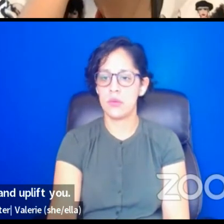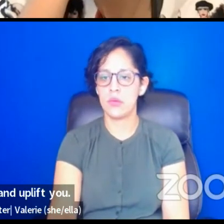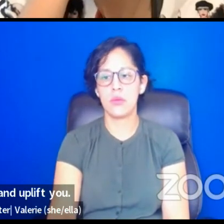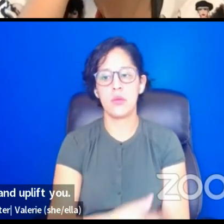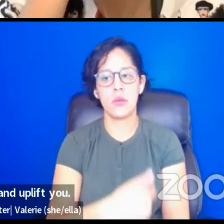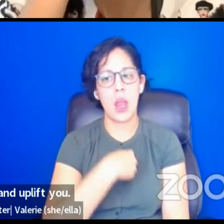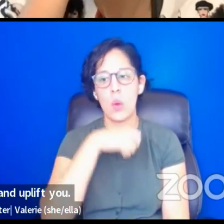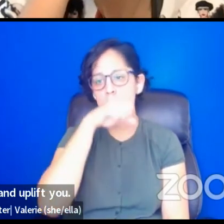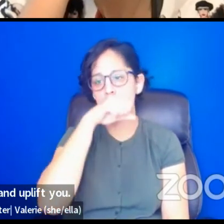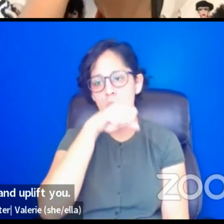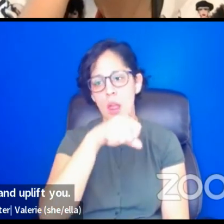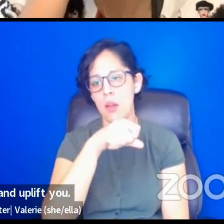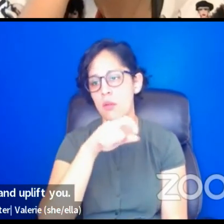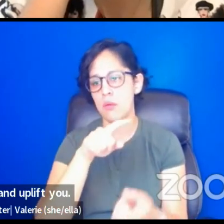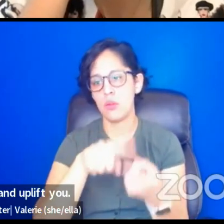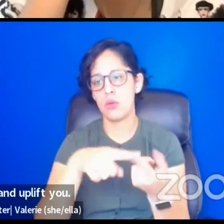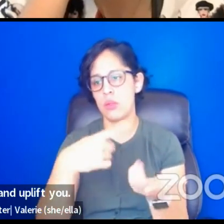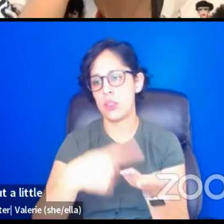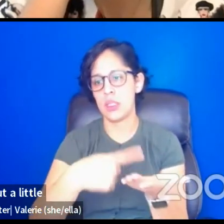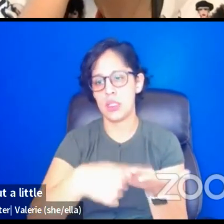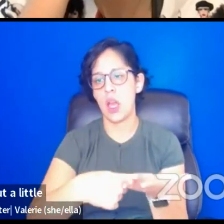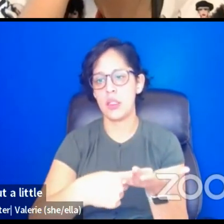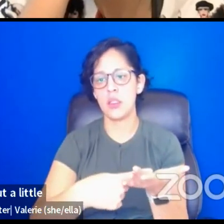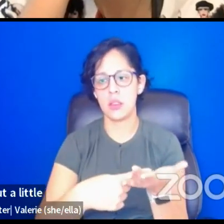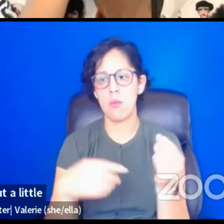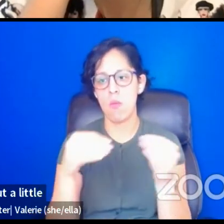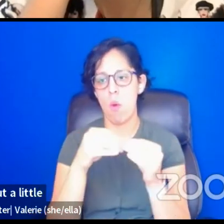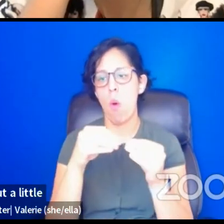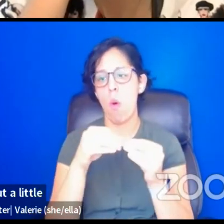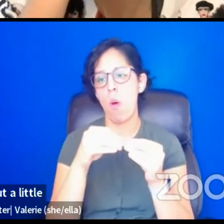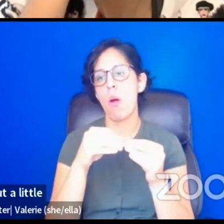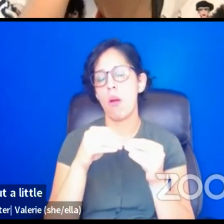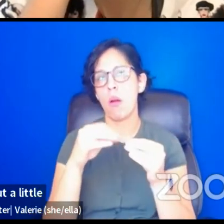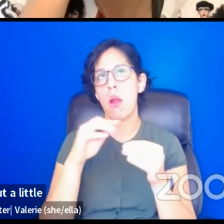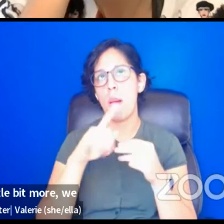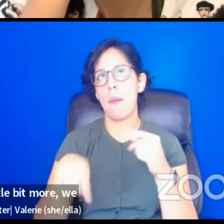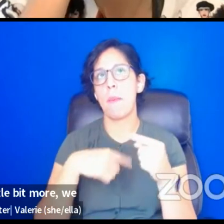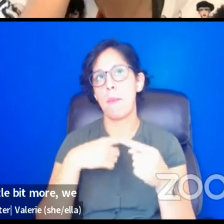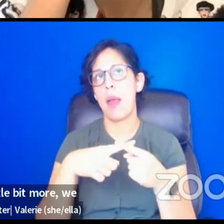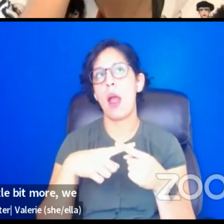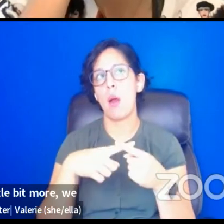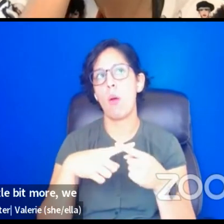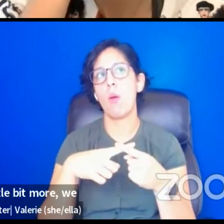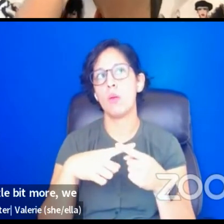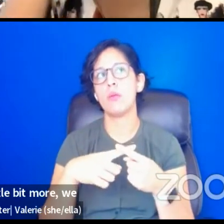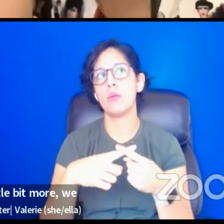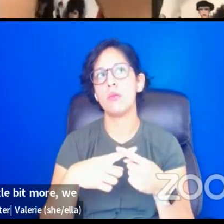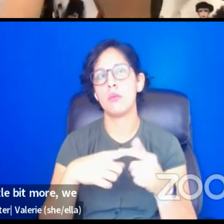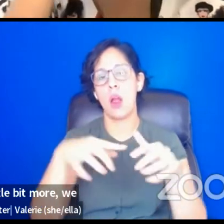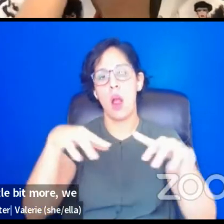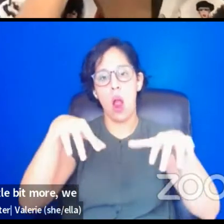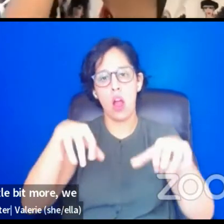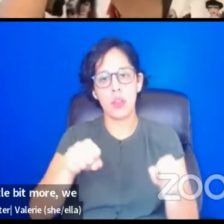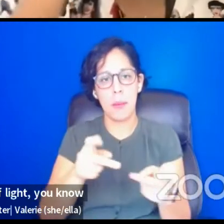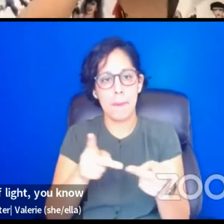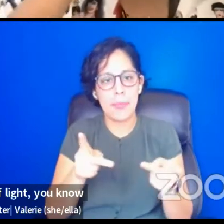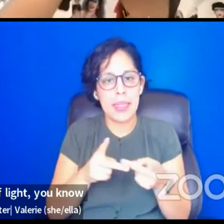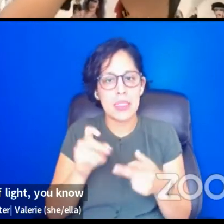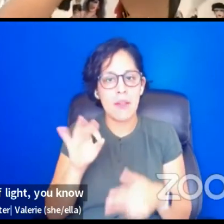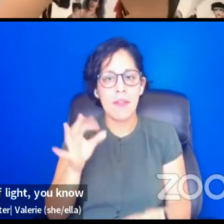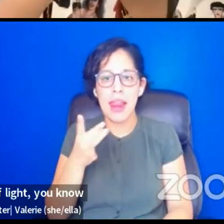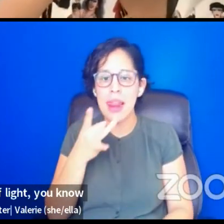um, uh, little bit more. We talked about occupying pace places of light. Um, you know,